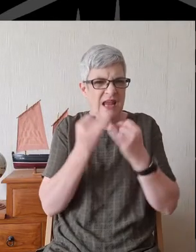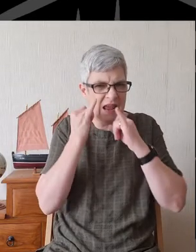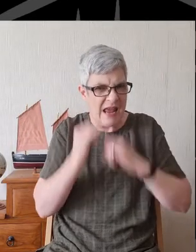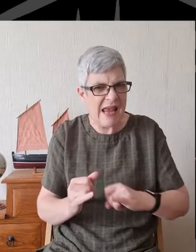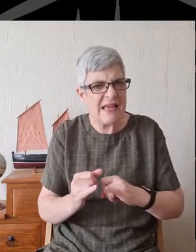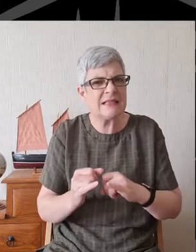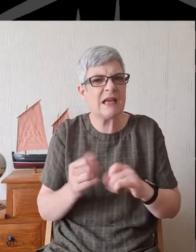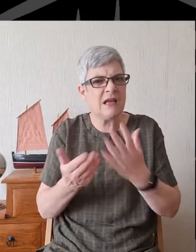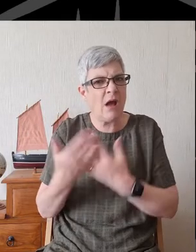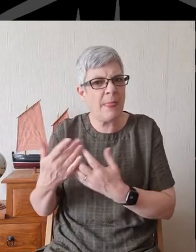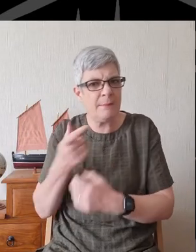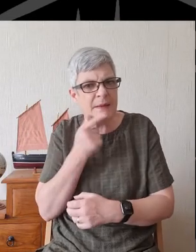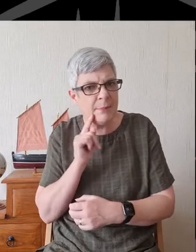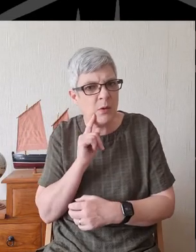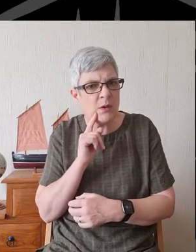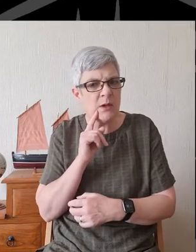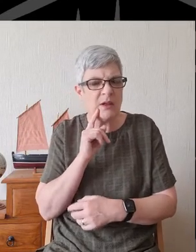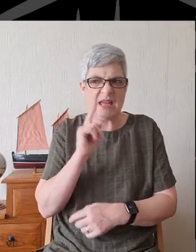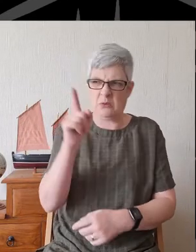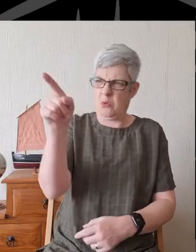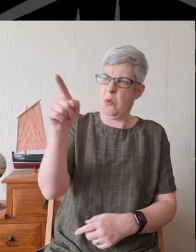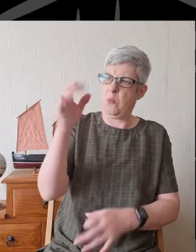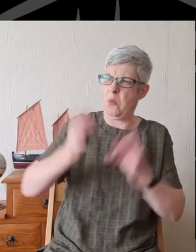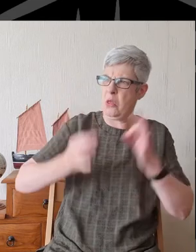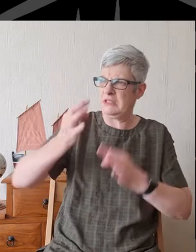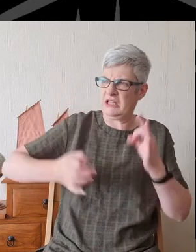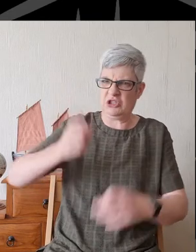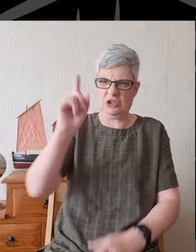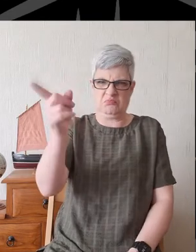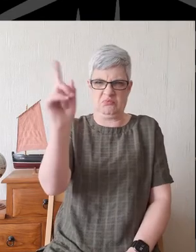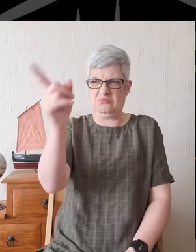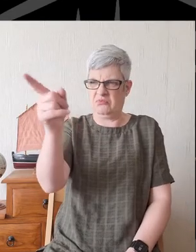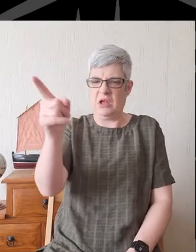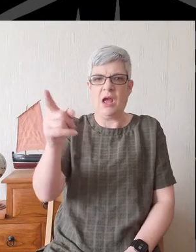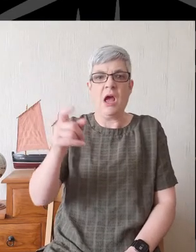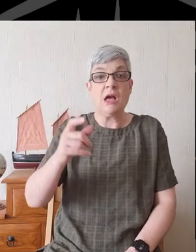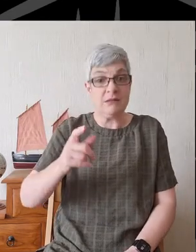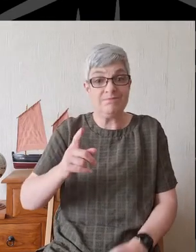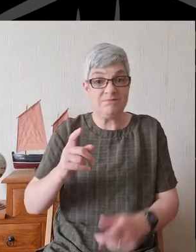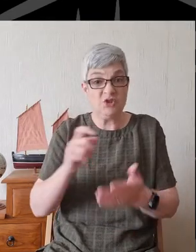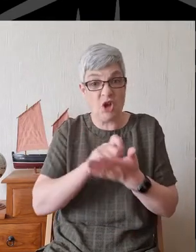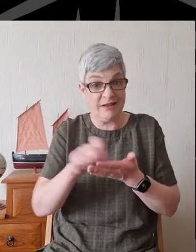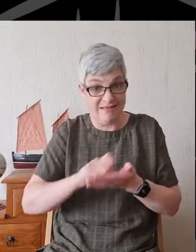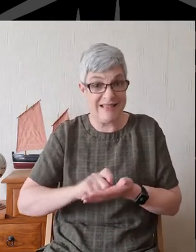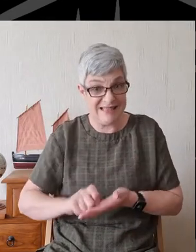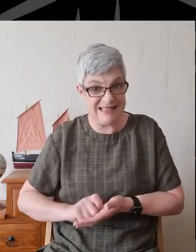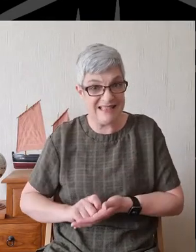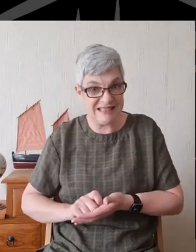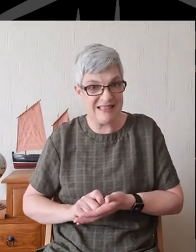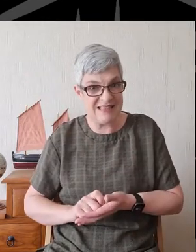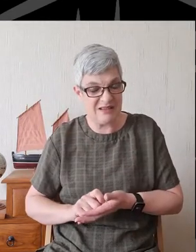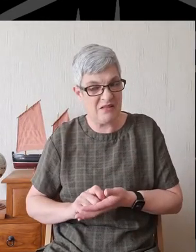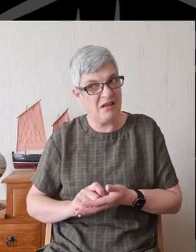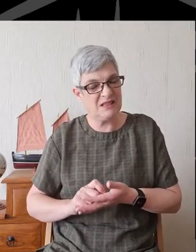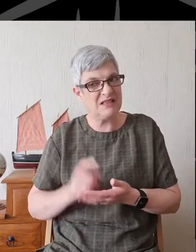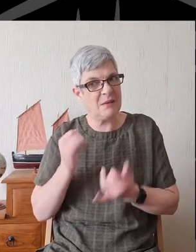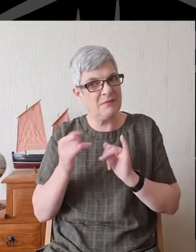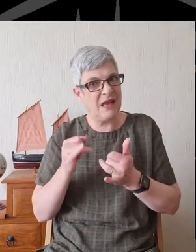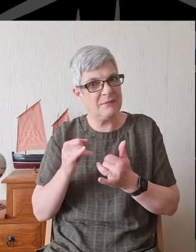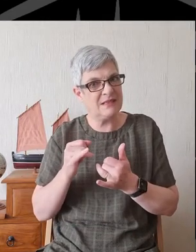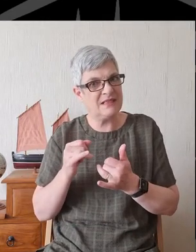We are quick to point the finger, say, at politicians. Journalists are very quick to point these out. It often makes me wonder